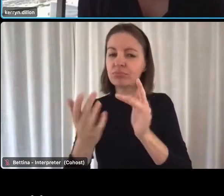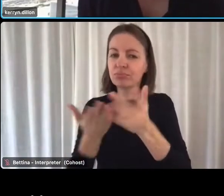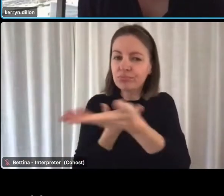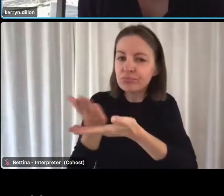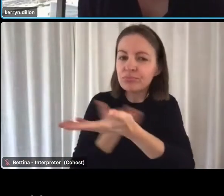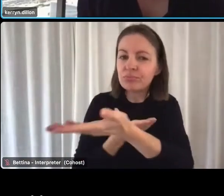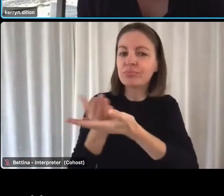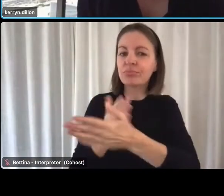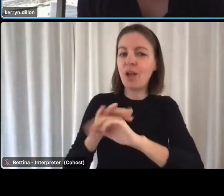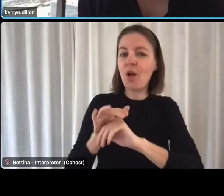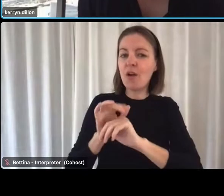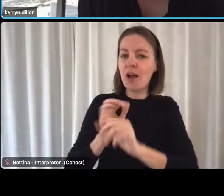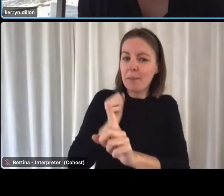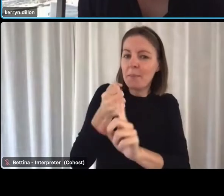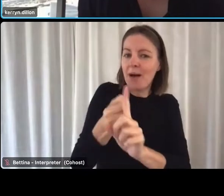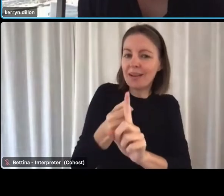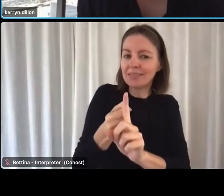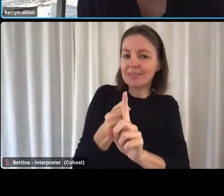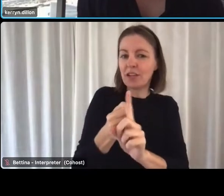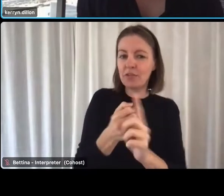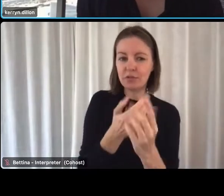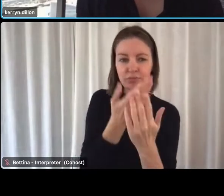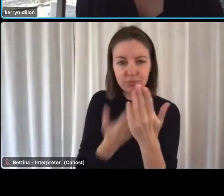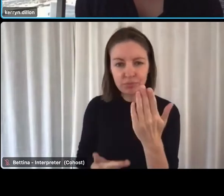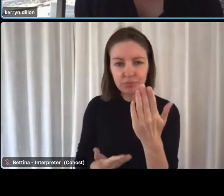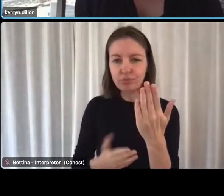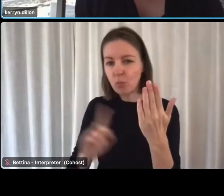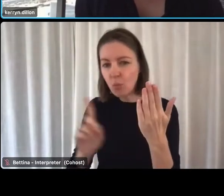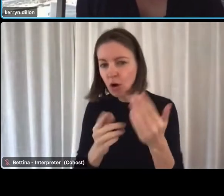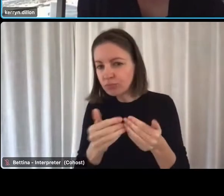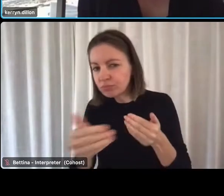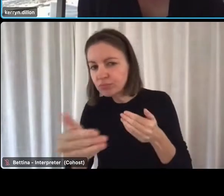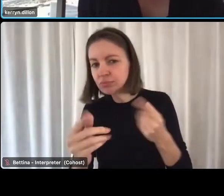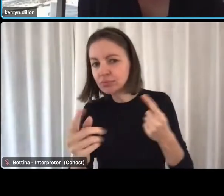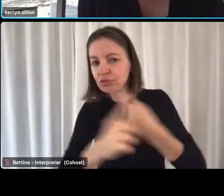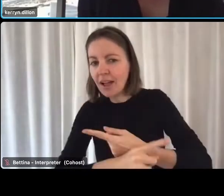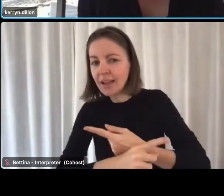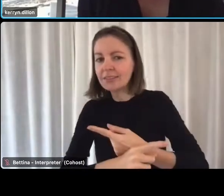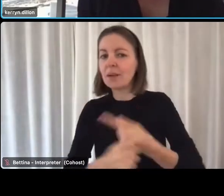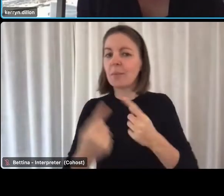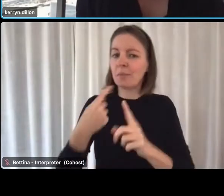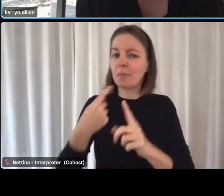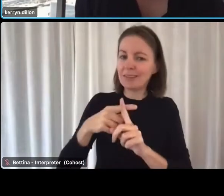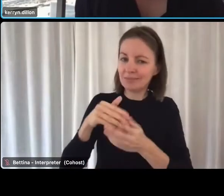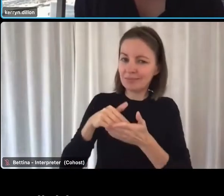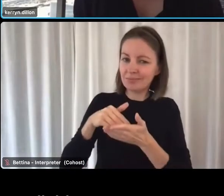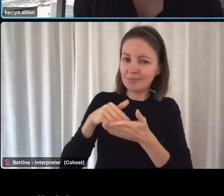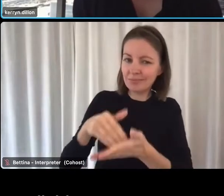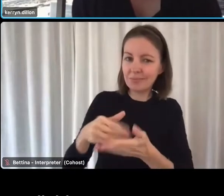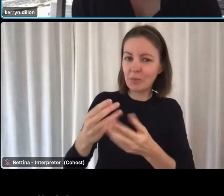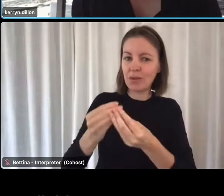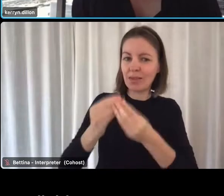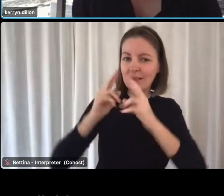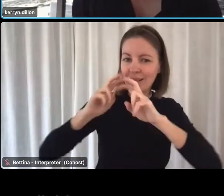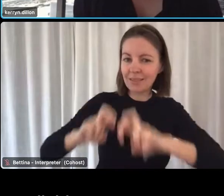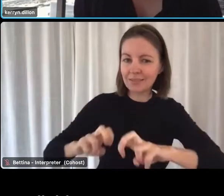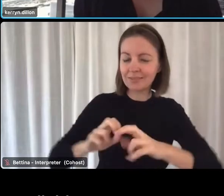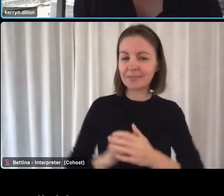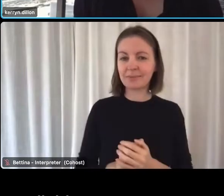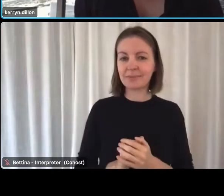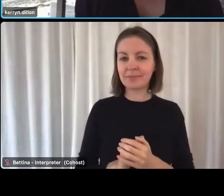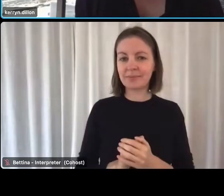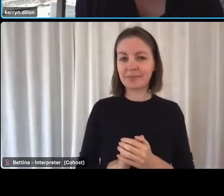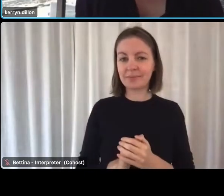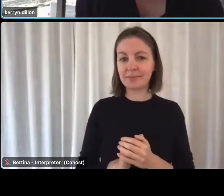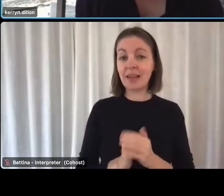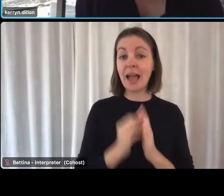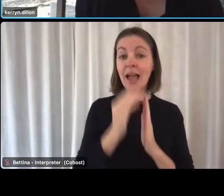and to provide you with an opportunity to conduct a trend analysis over your workforce data. The application portal for the WAS is